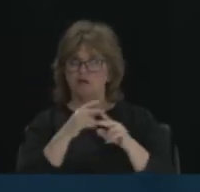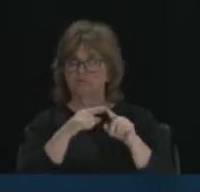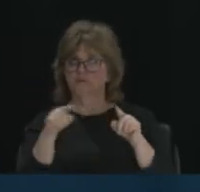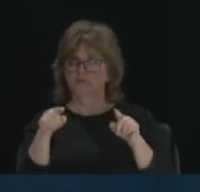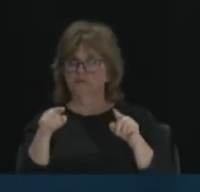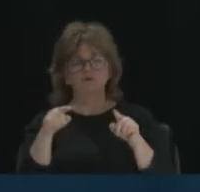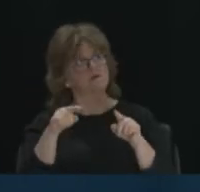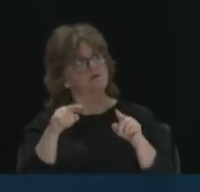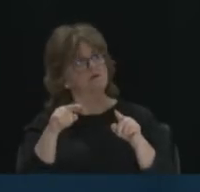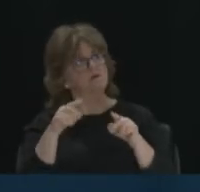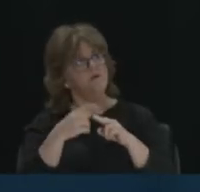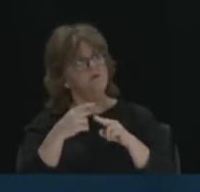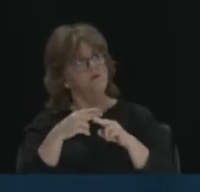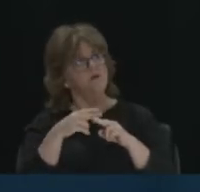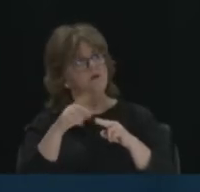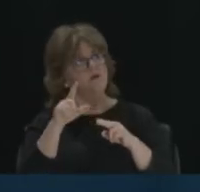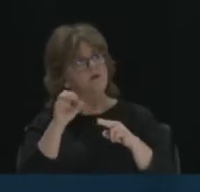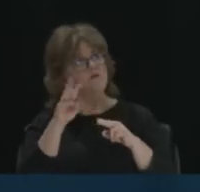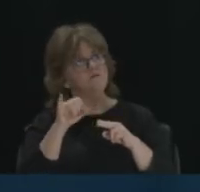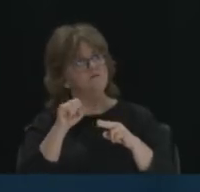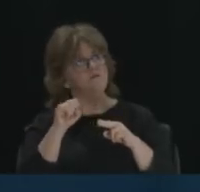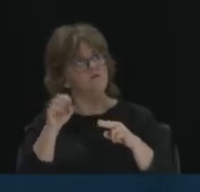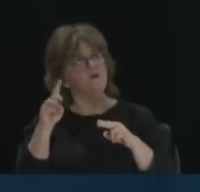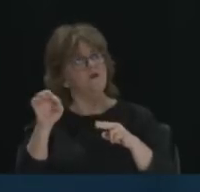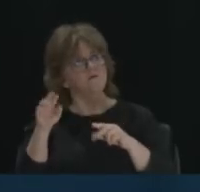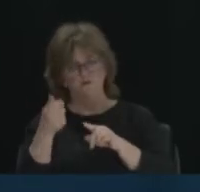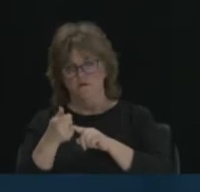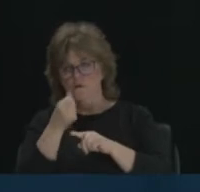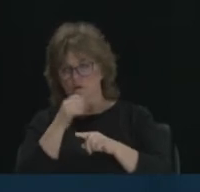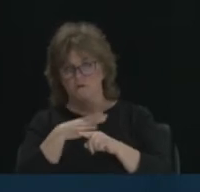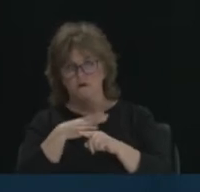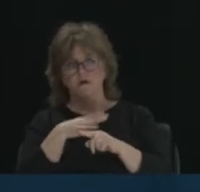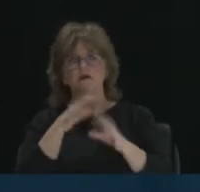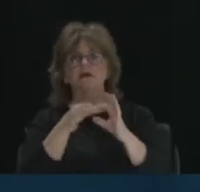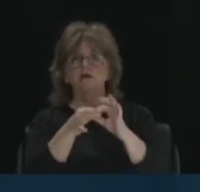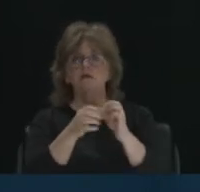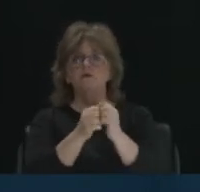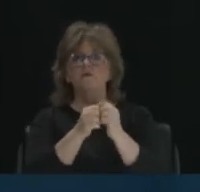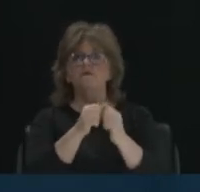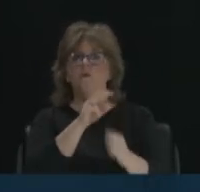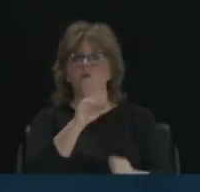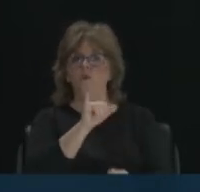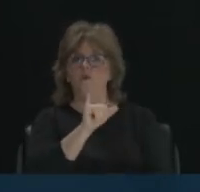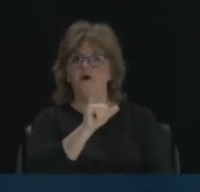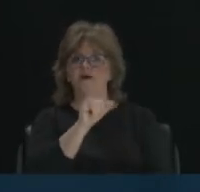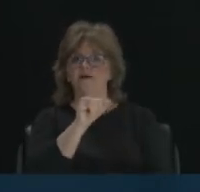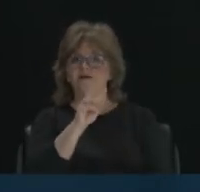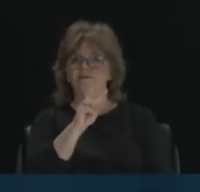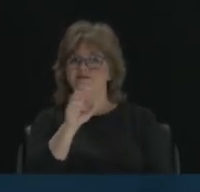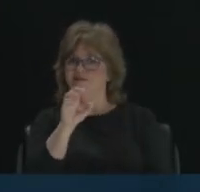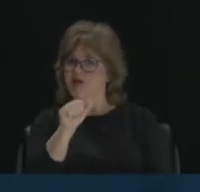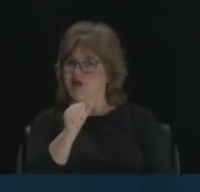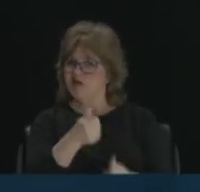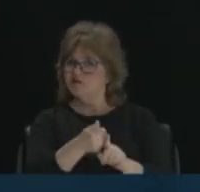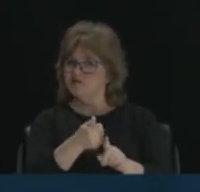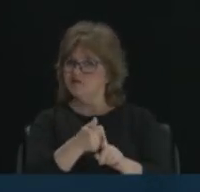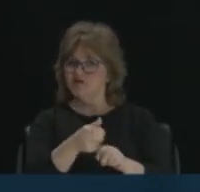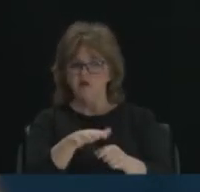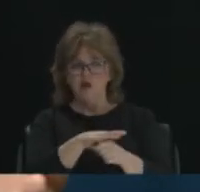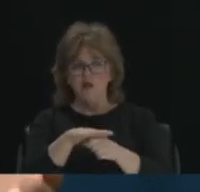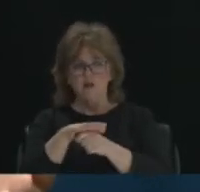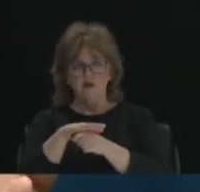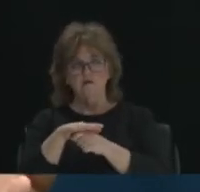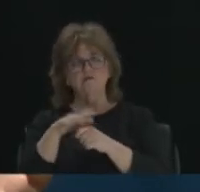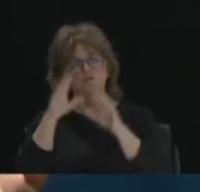Leah Lewis, Lewis Waiters, Viola T. Lewis Waiters. She was with the YWCA at that time. And she was one of our local presidents. So